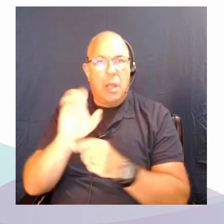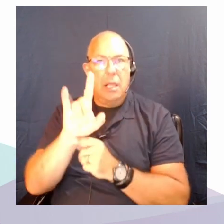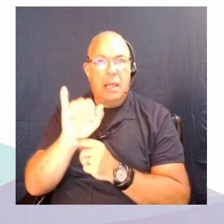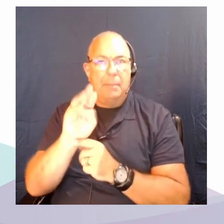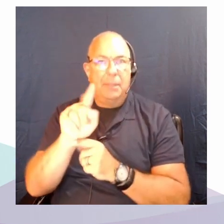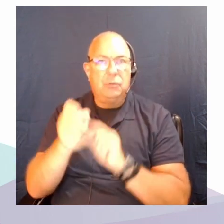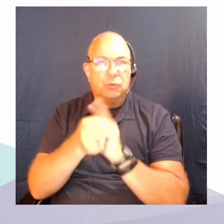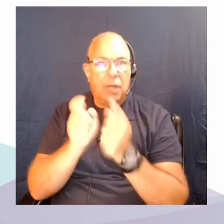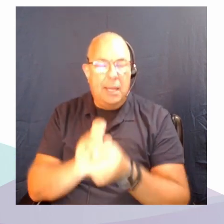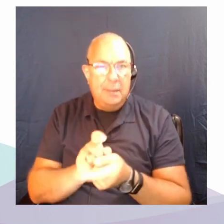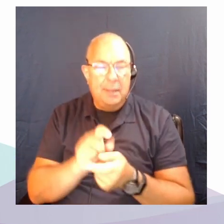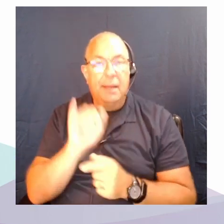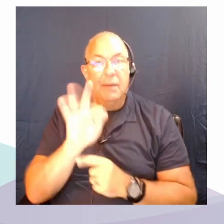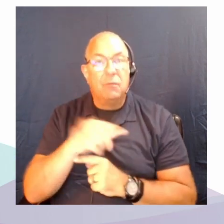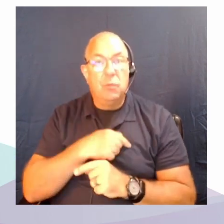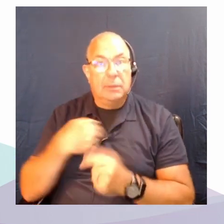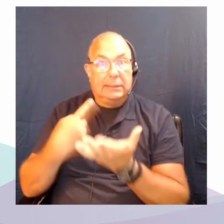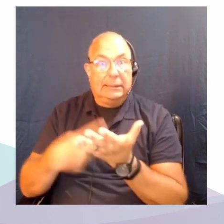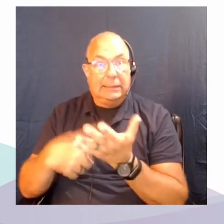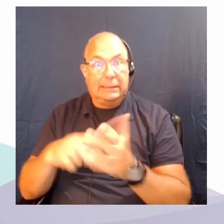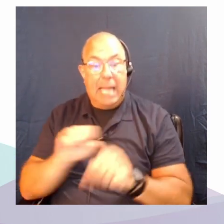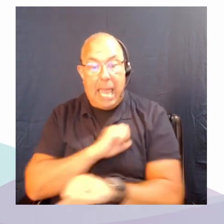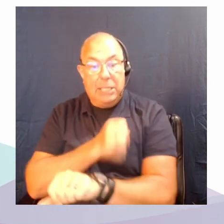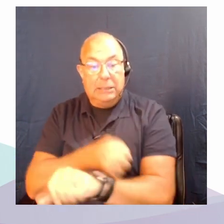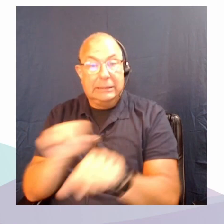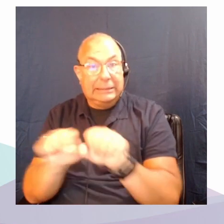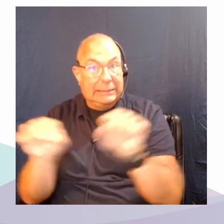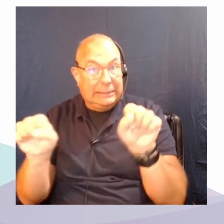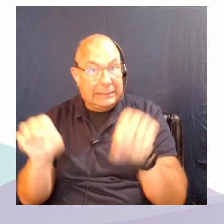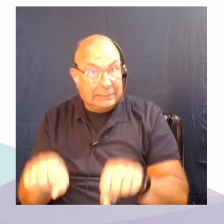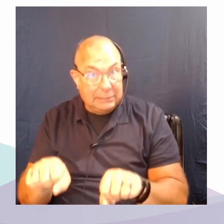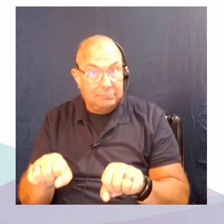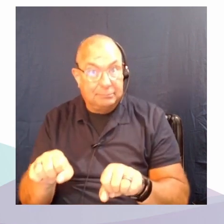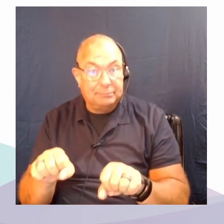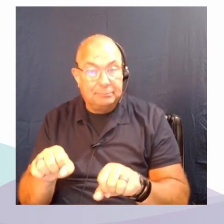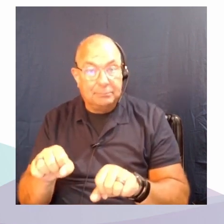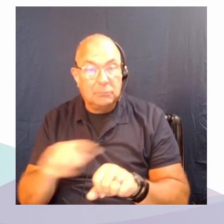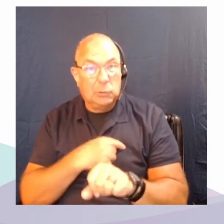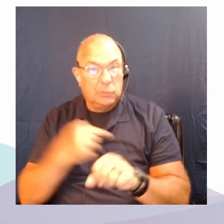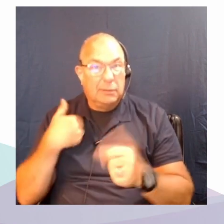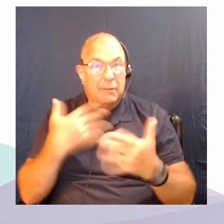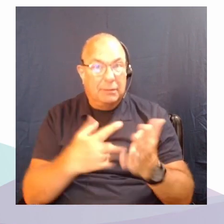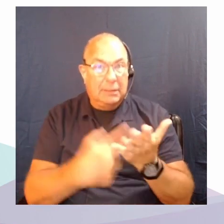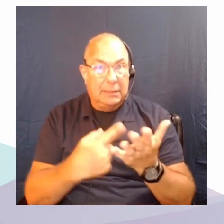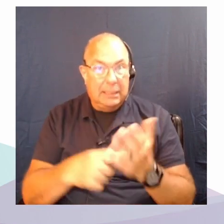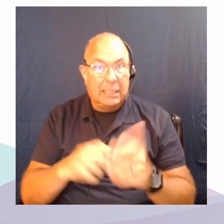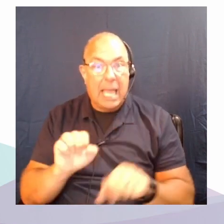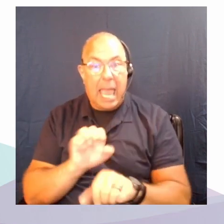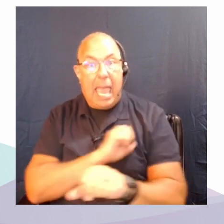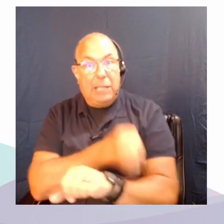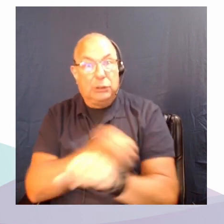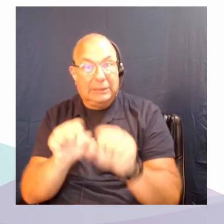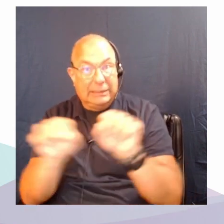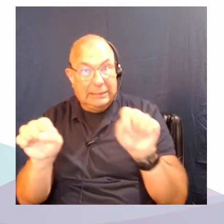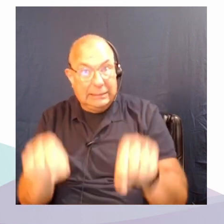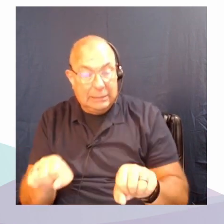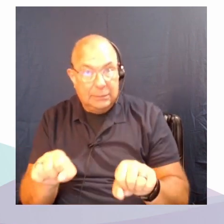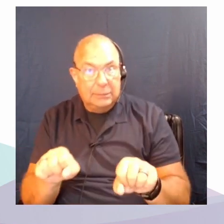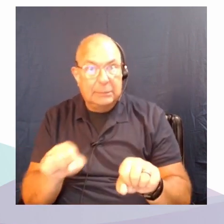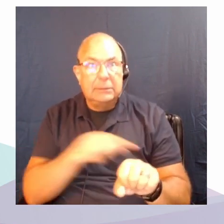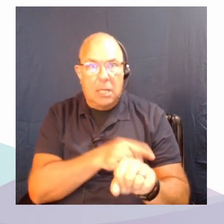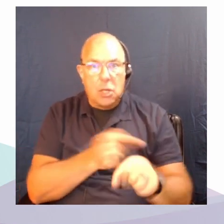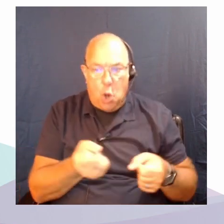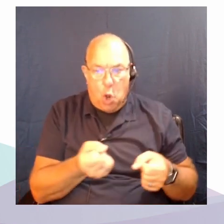energy systems, as we've already mentioned, energy systems shape our societies, our